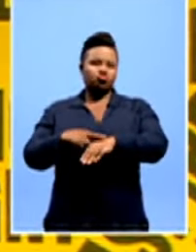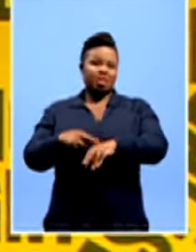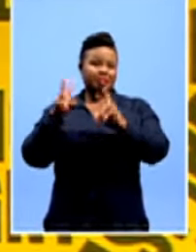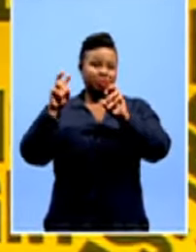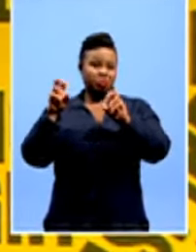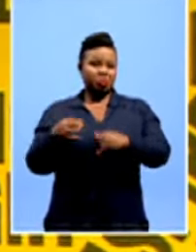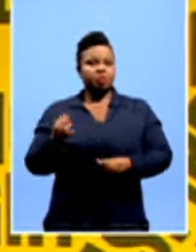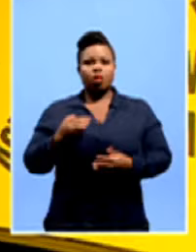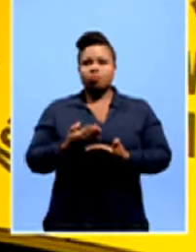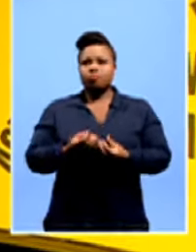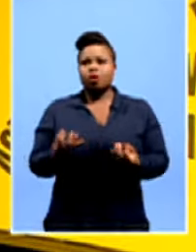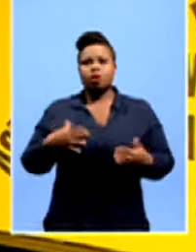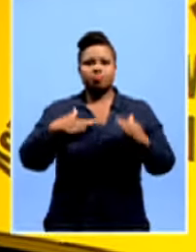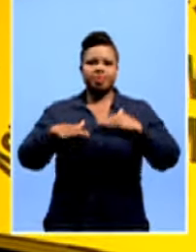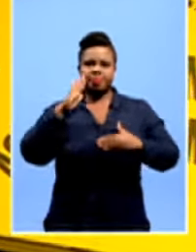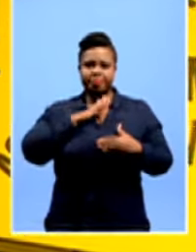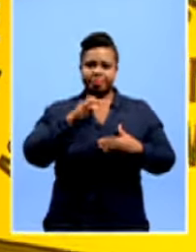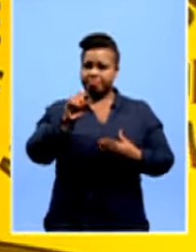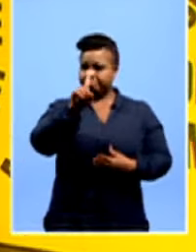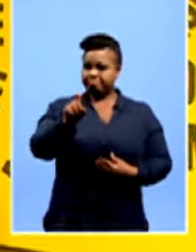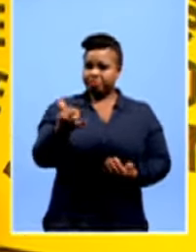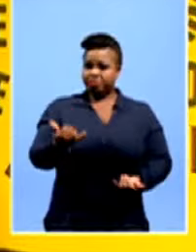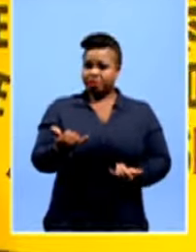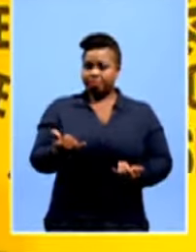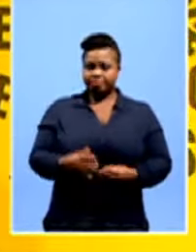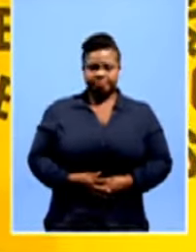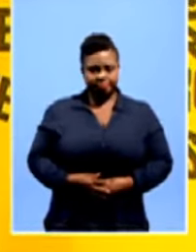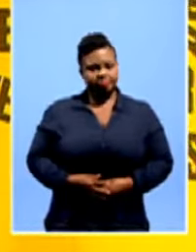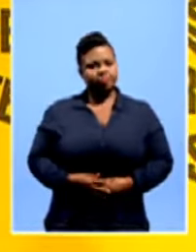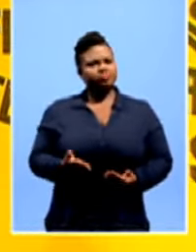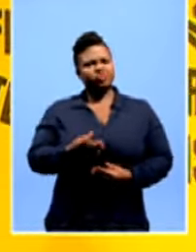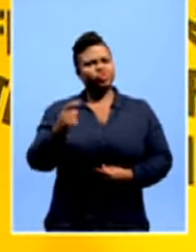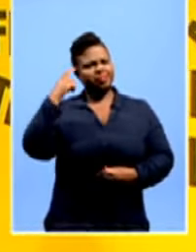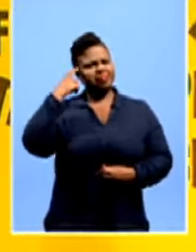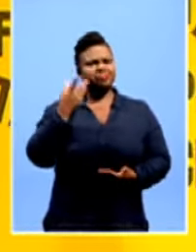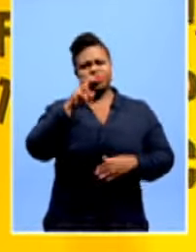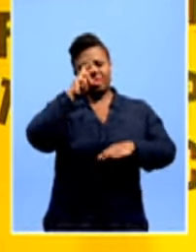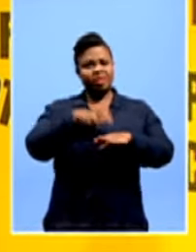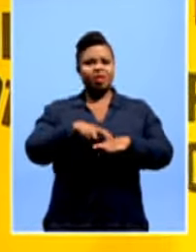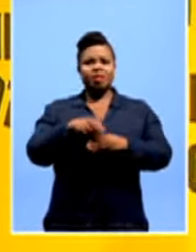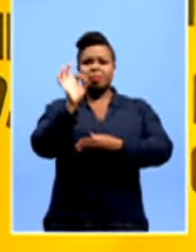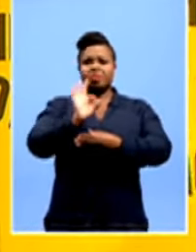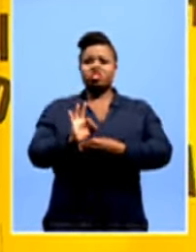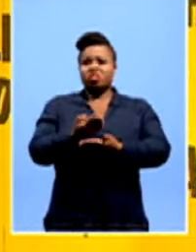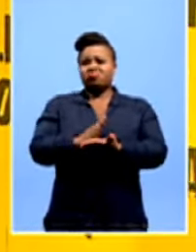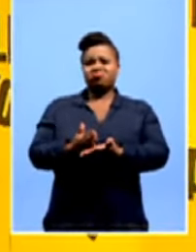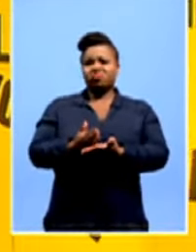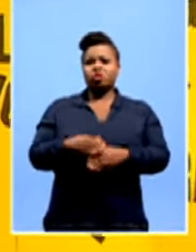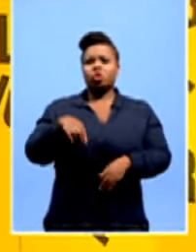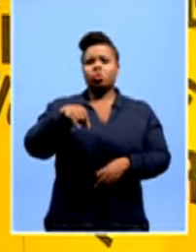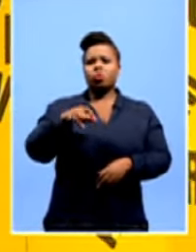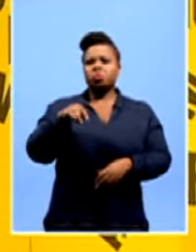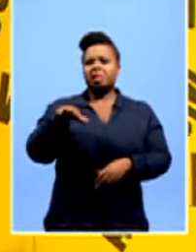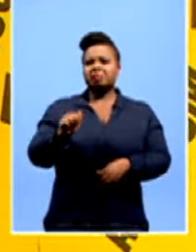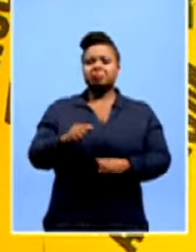patience running out? And that's why we're asking our poll question tonight. Do we need quotas in sport? You can choose from